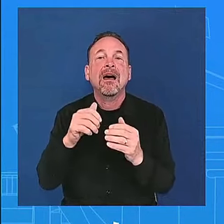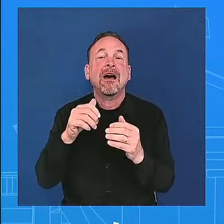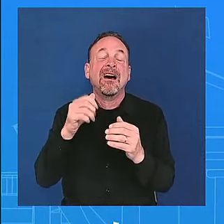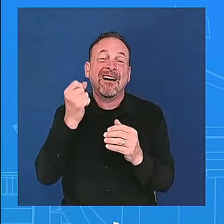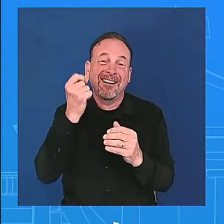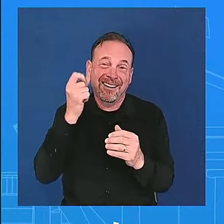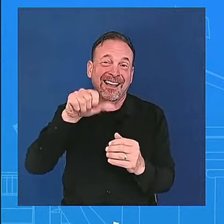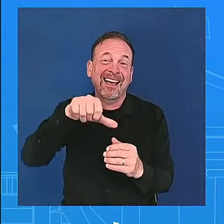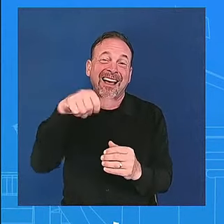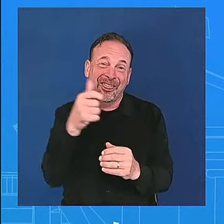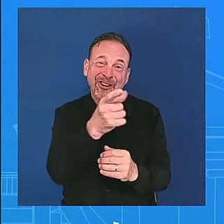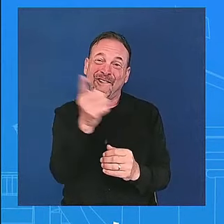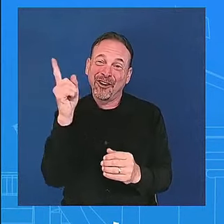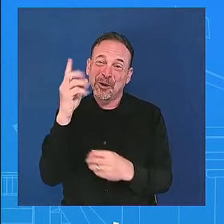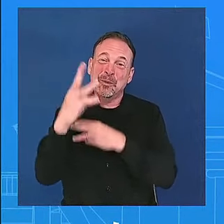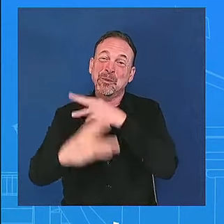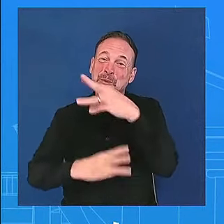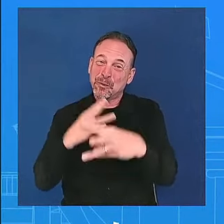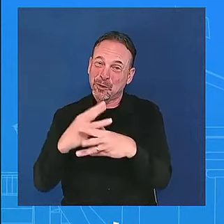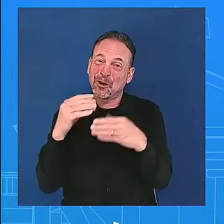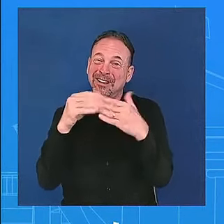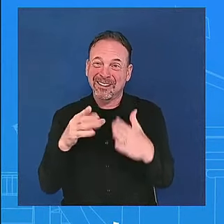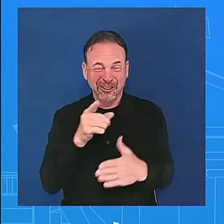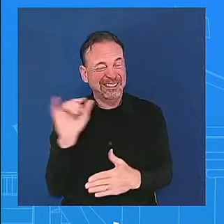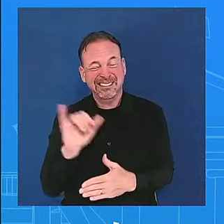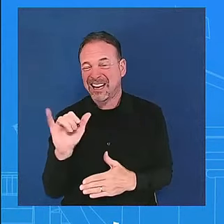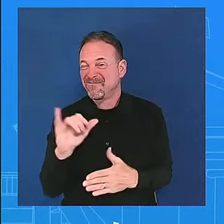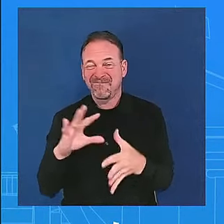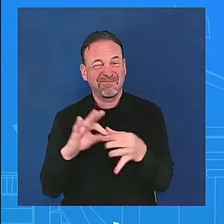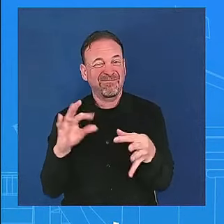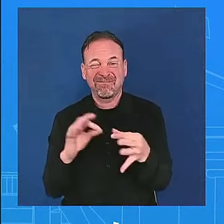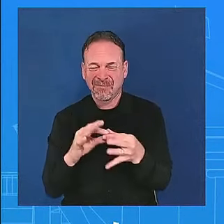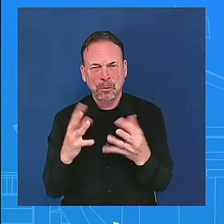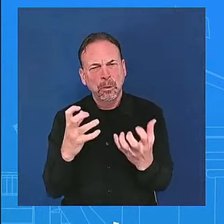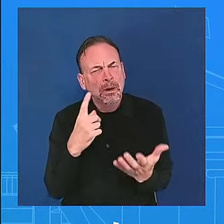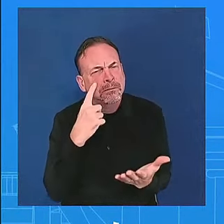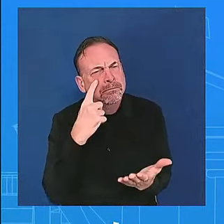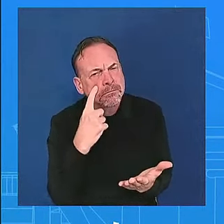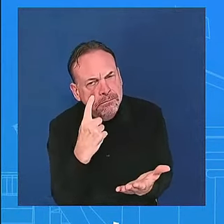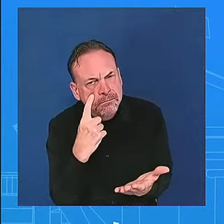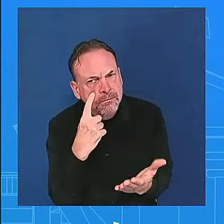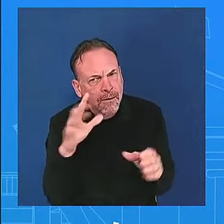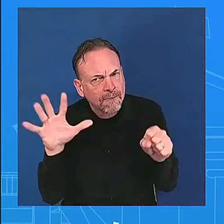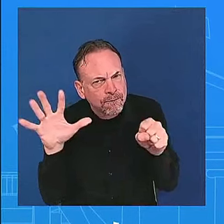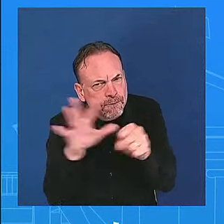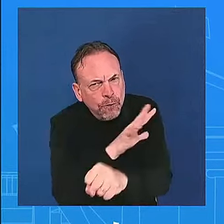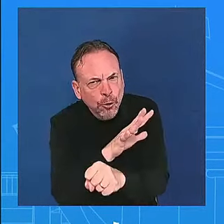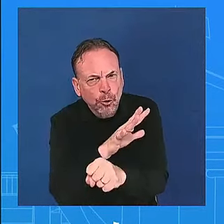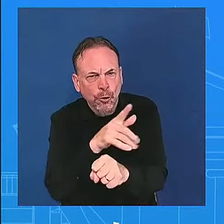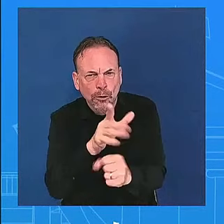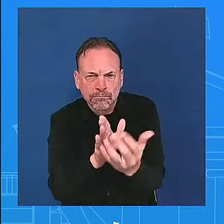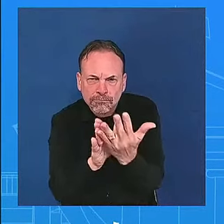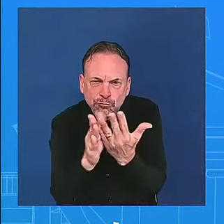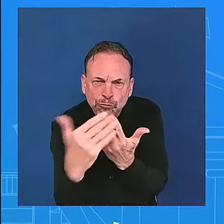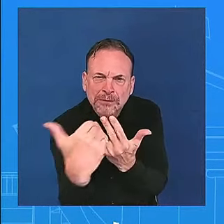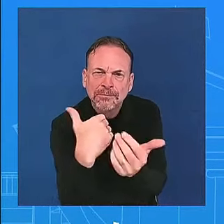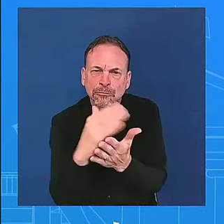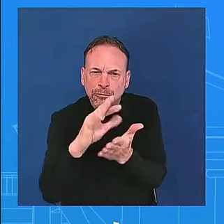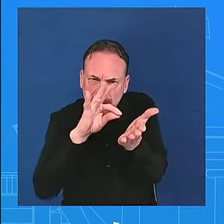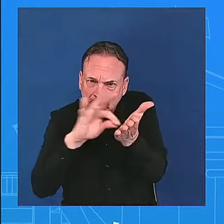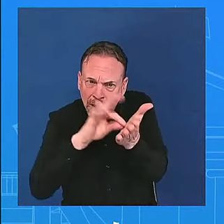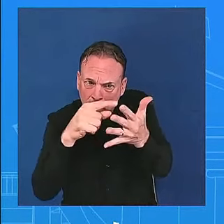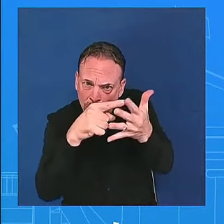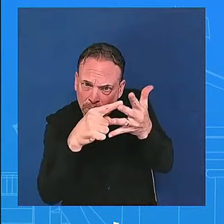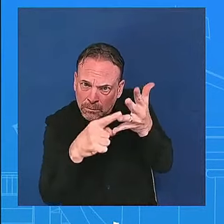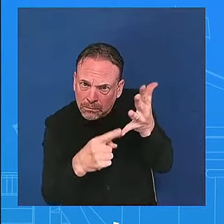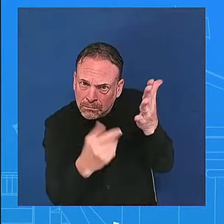detailed tabulation votes uh to be released and so we've expressed our concerns uh and not going to get ahead of the readout that's going to